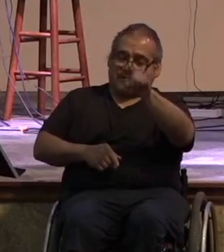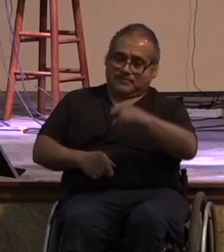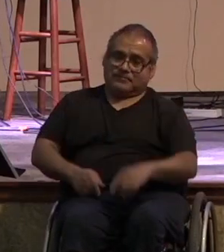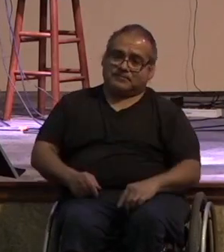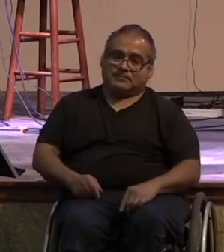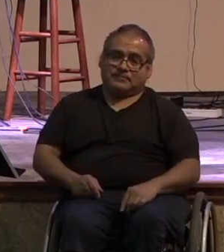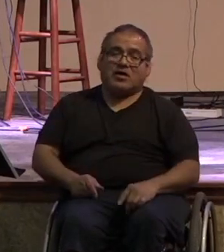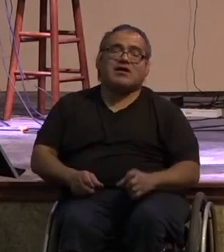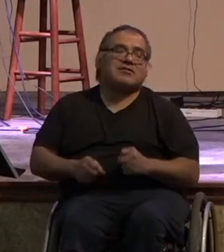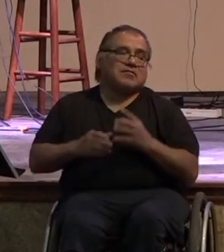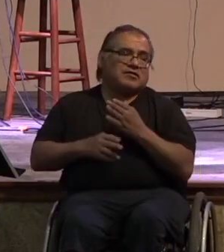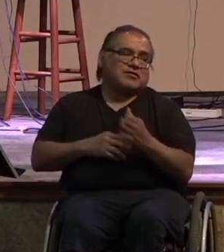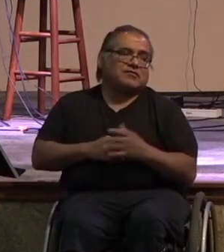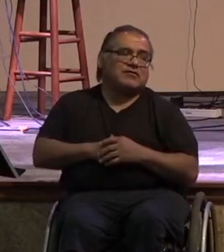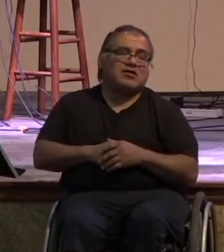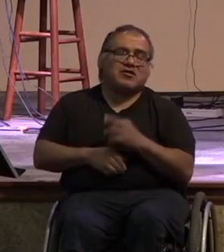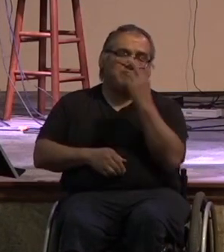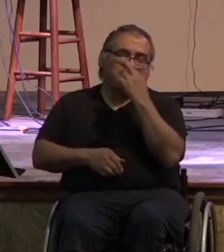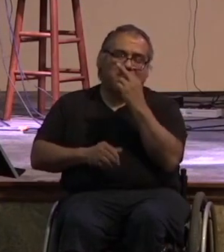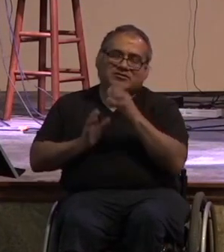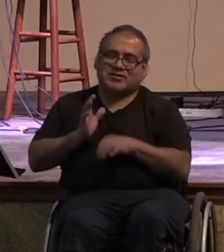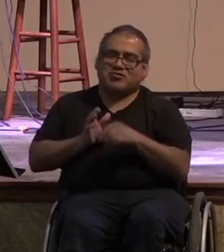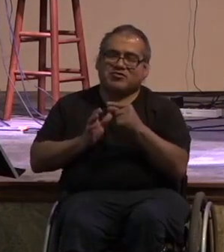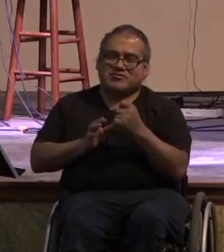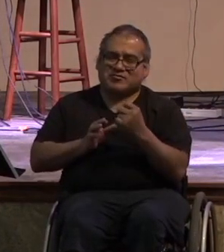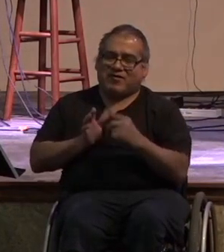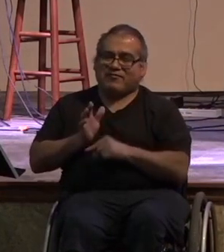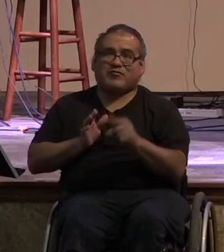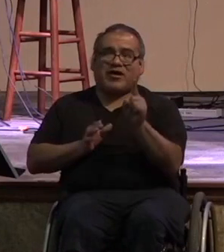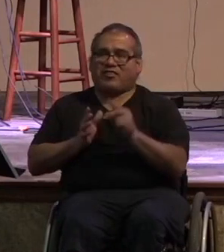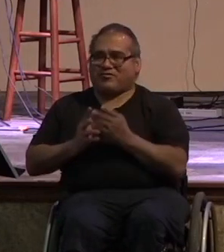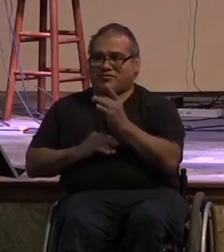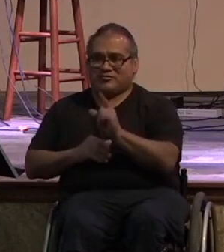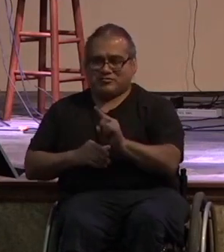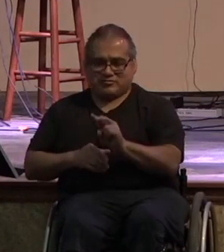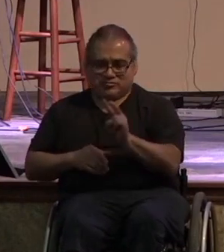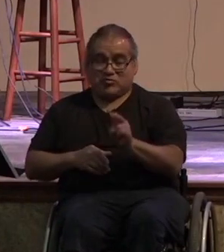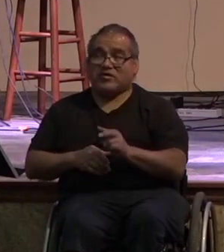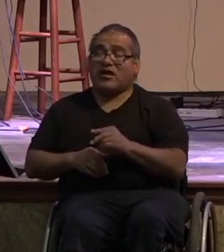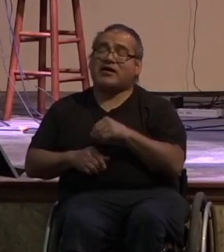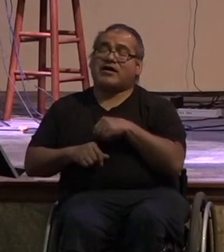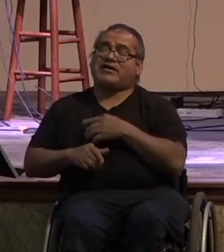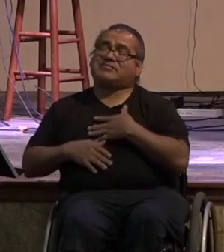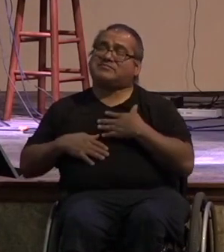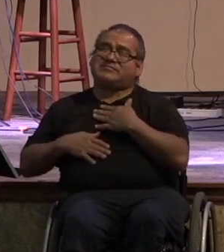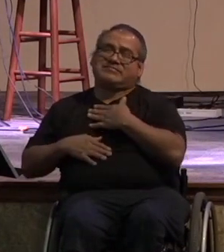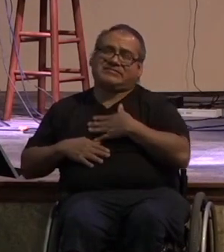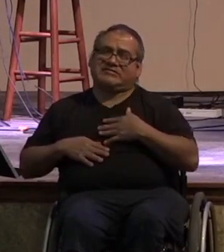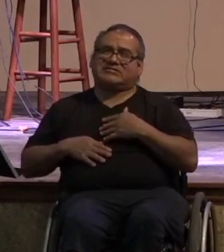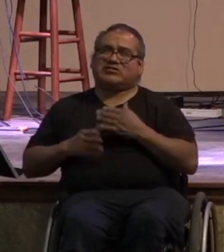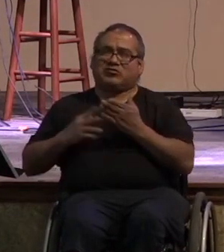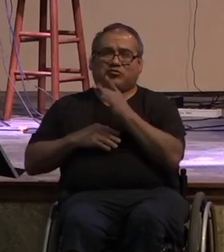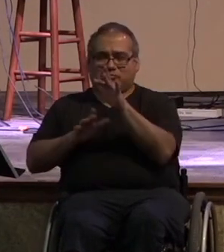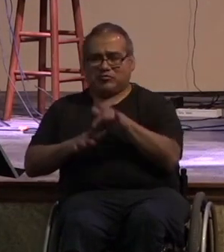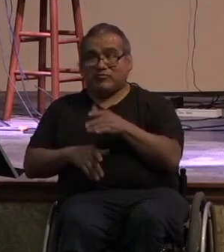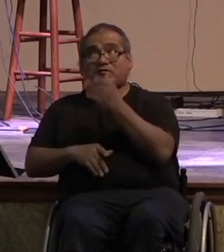there's lots of these i'm going to do one last one romans 12 1 through 2 i appeal to you therefore brothers by the mercies of